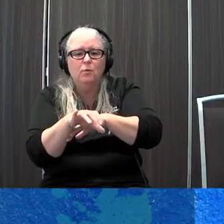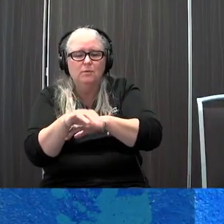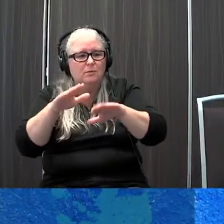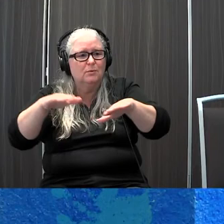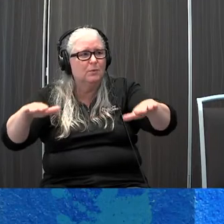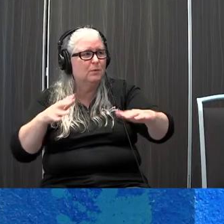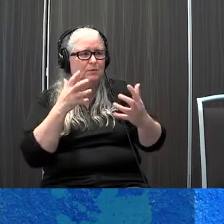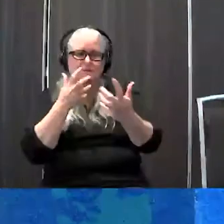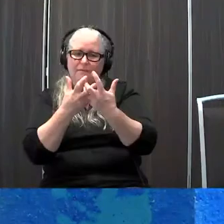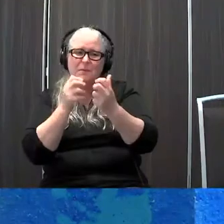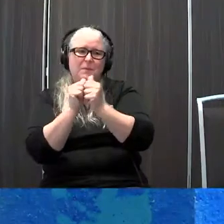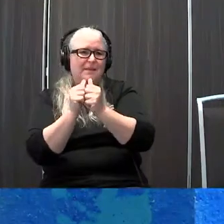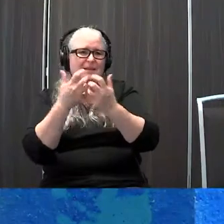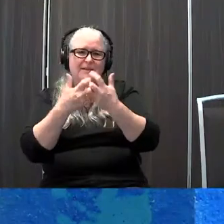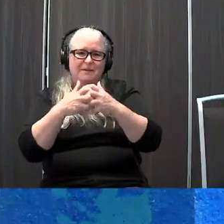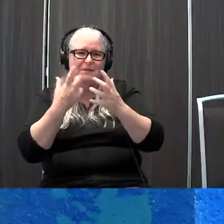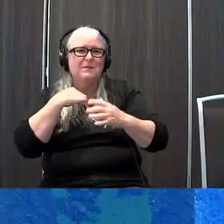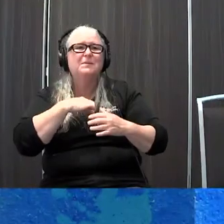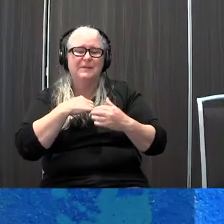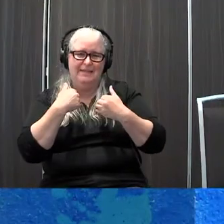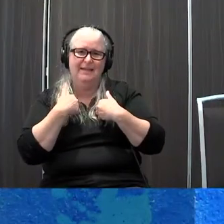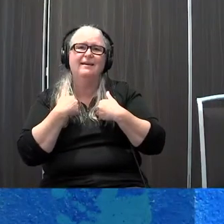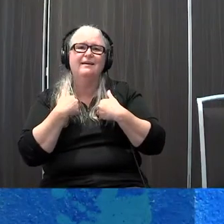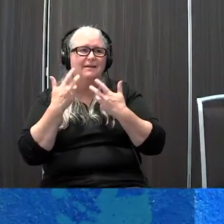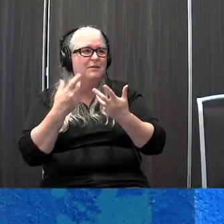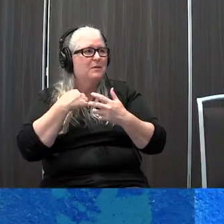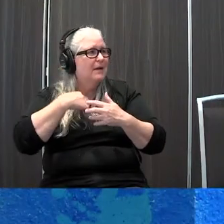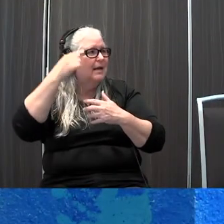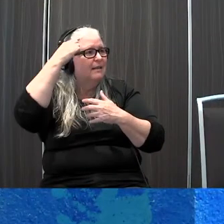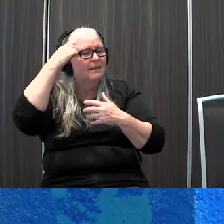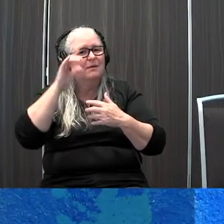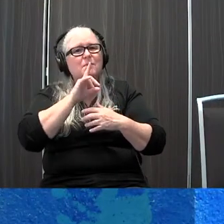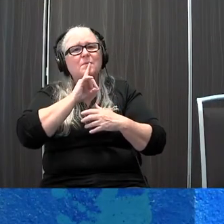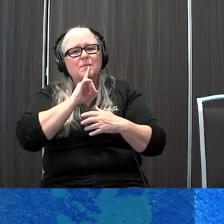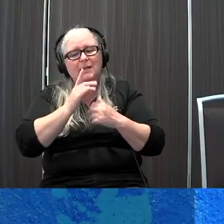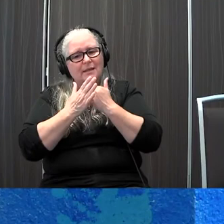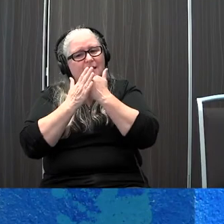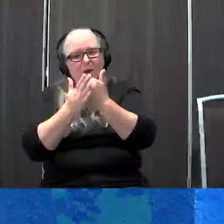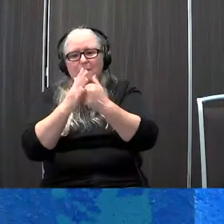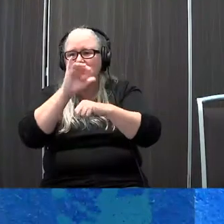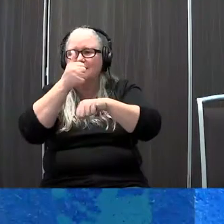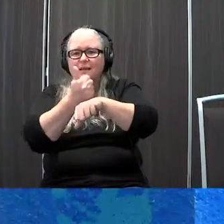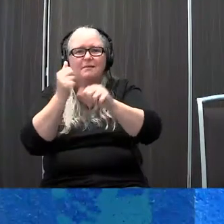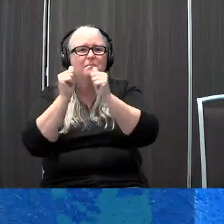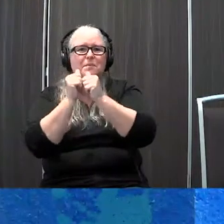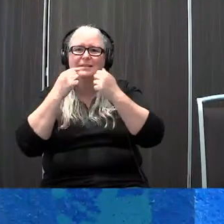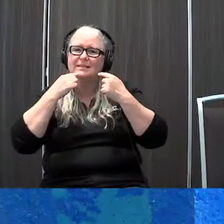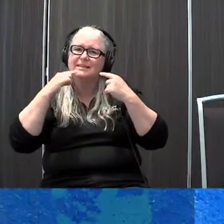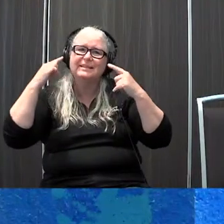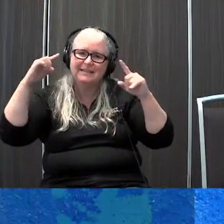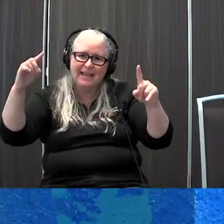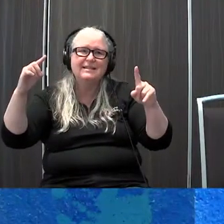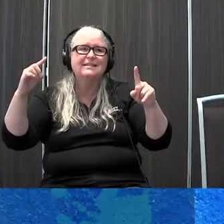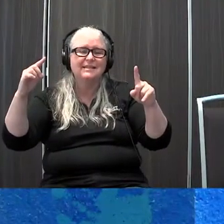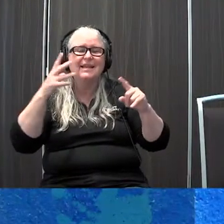devices that we have so I think that really helps set them up for success and can